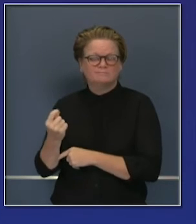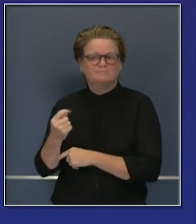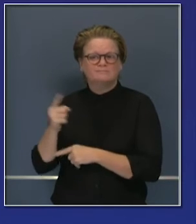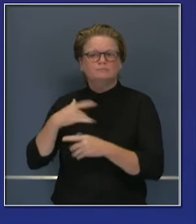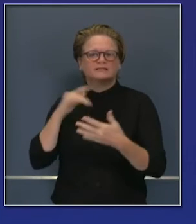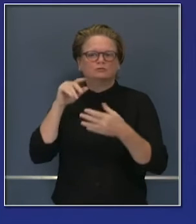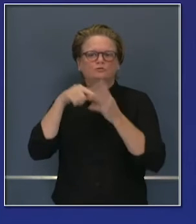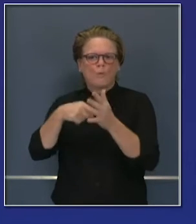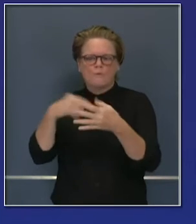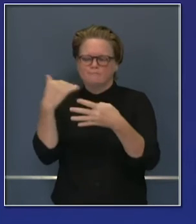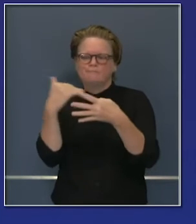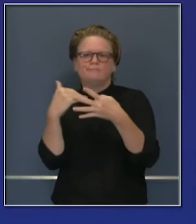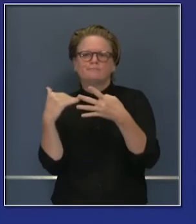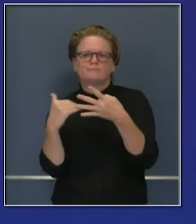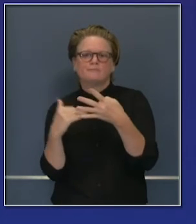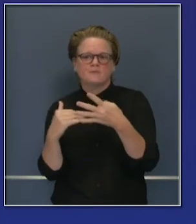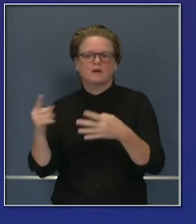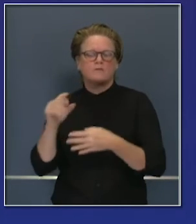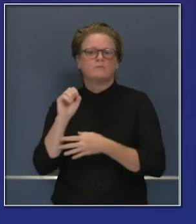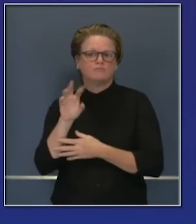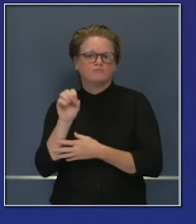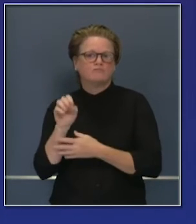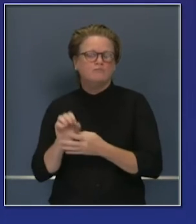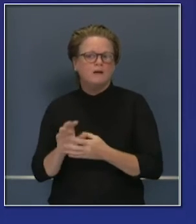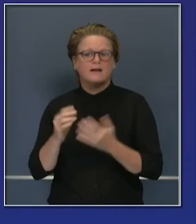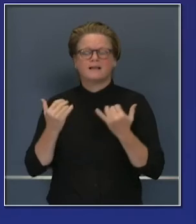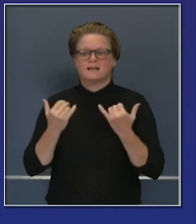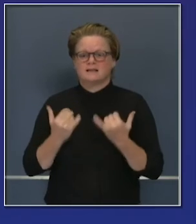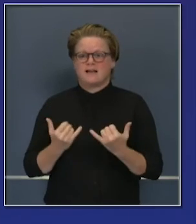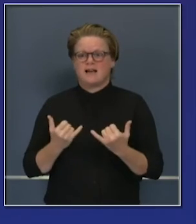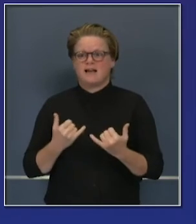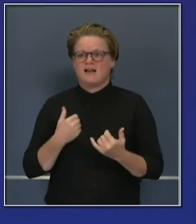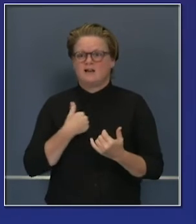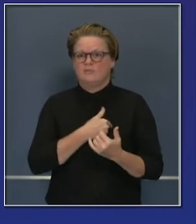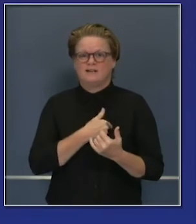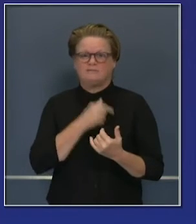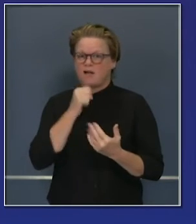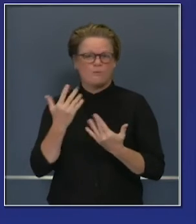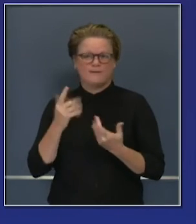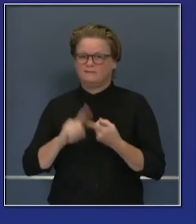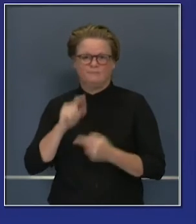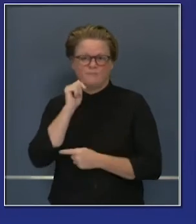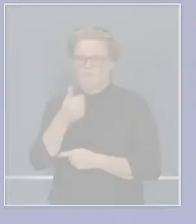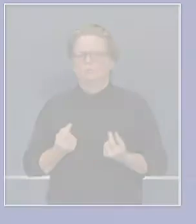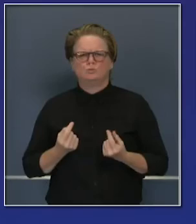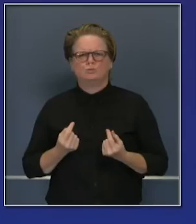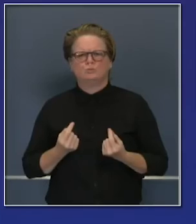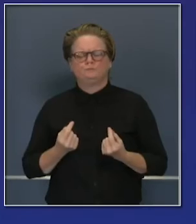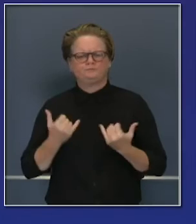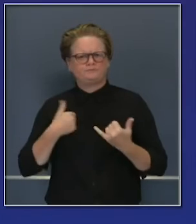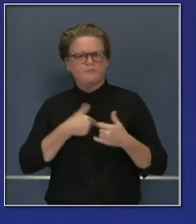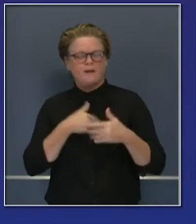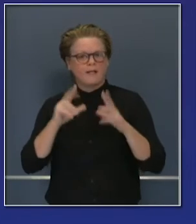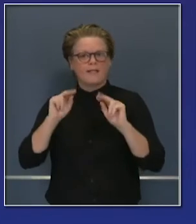Today, we are moving forward, not waiting for Tuesday, to make announcements. We